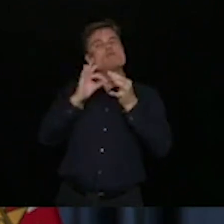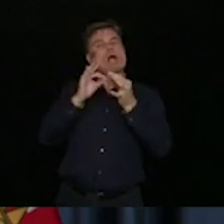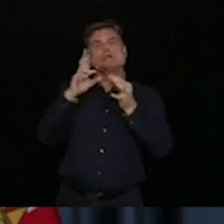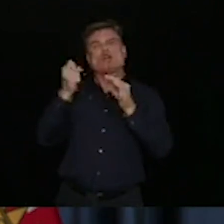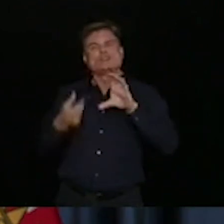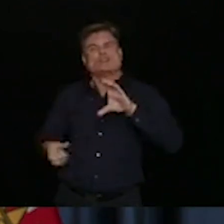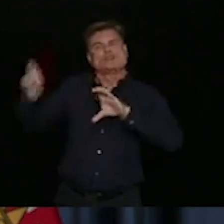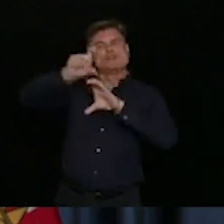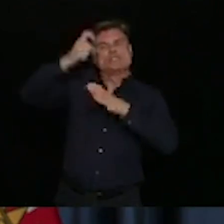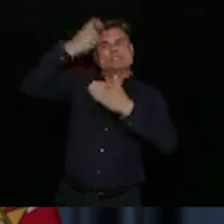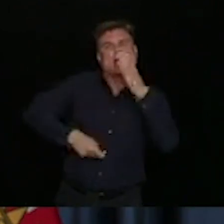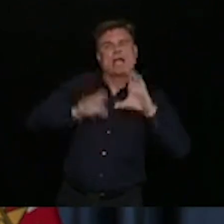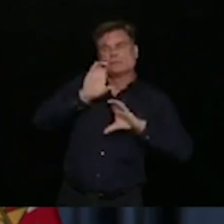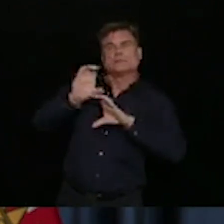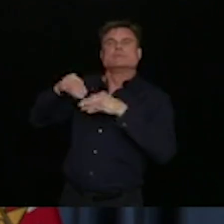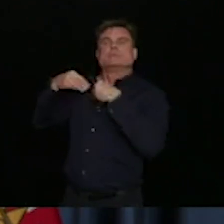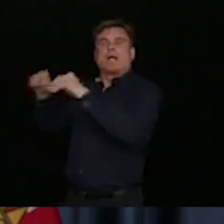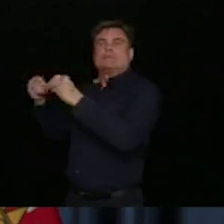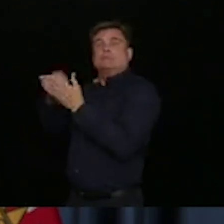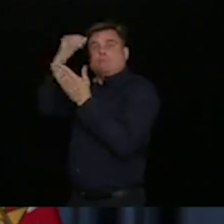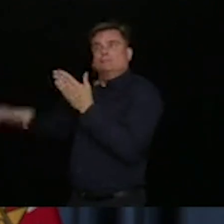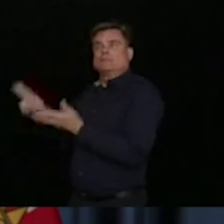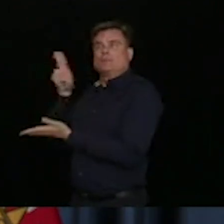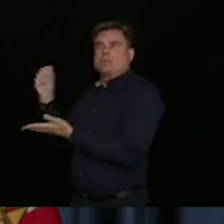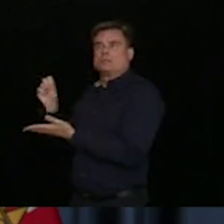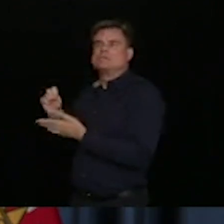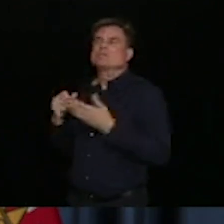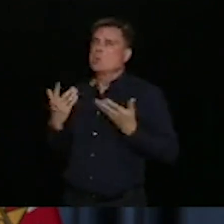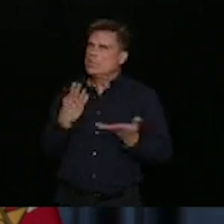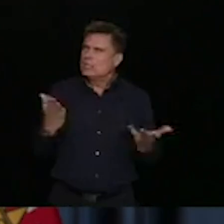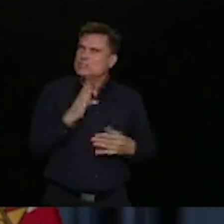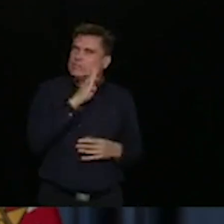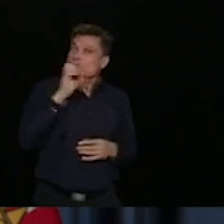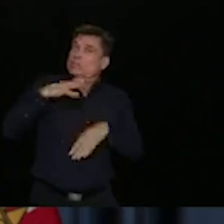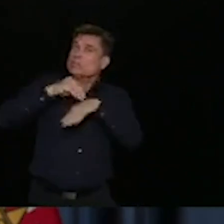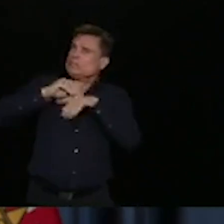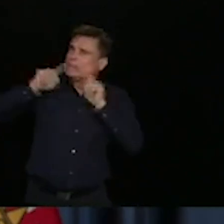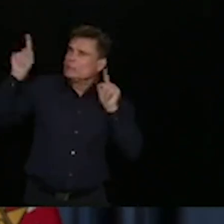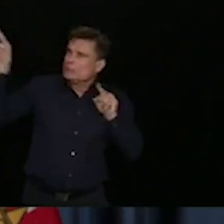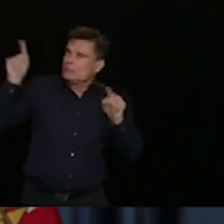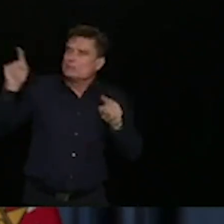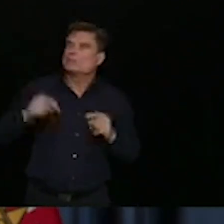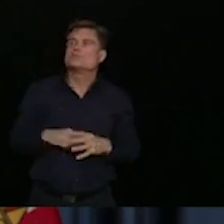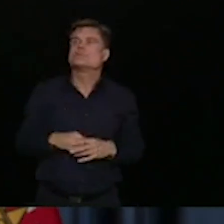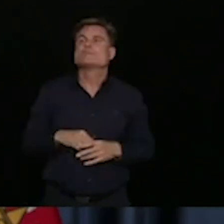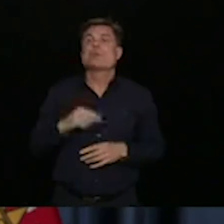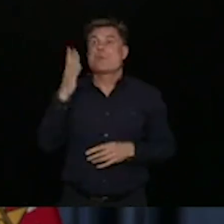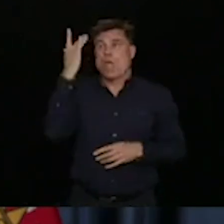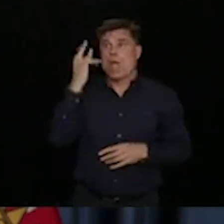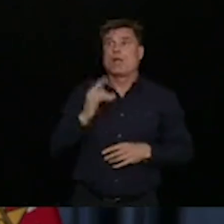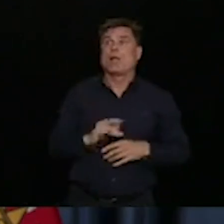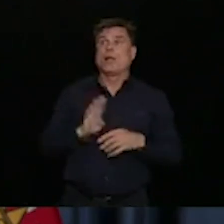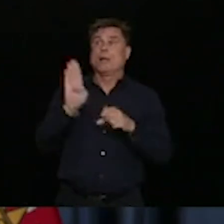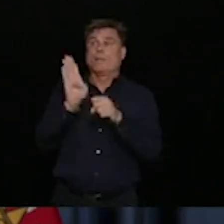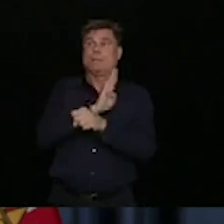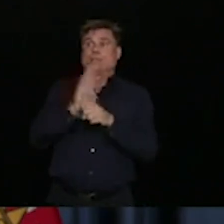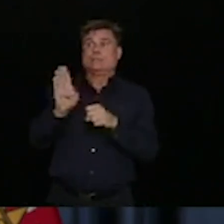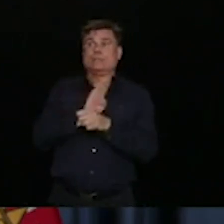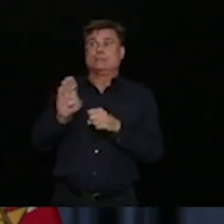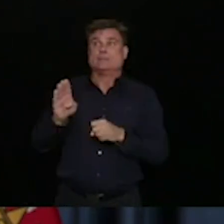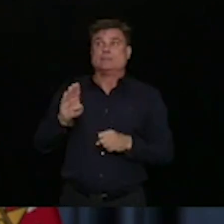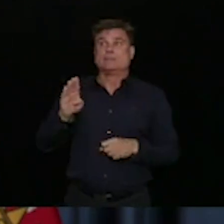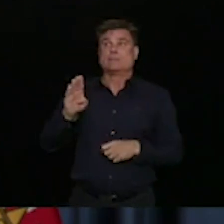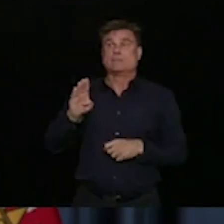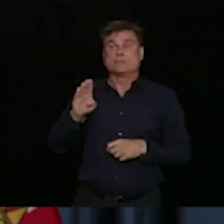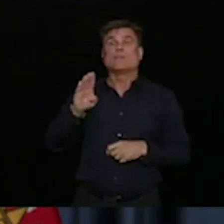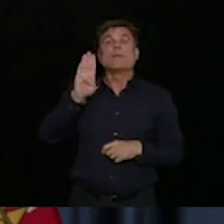it's different this time because the industry has contracted so much in British Columbia. The beetle wood is a part of that.